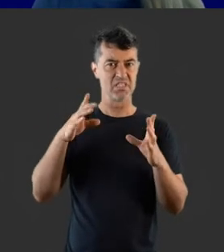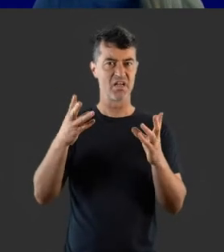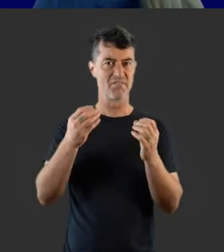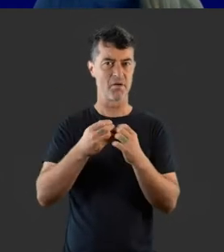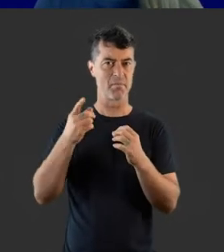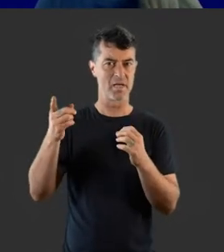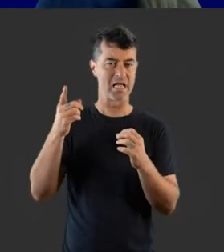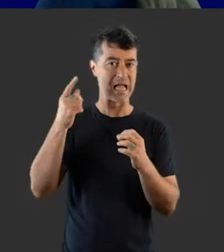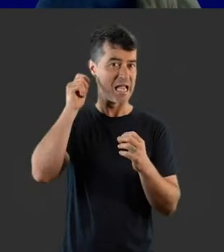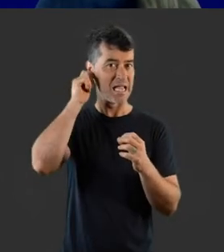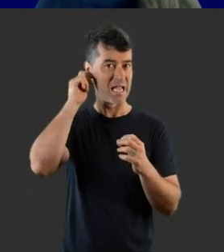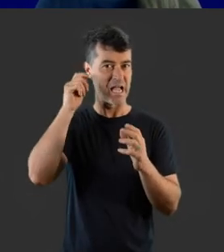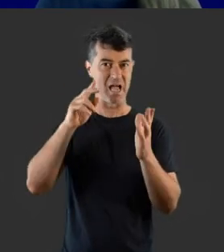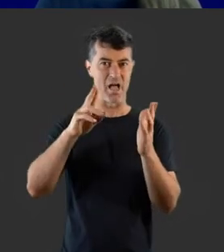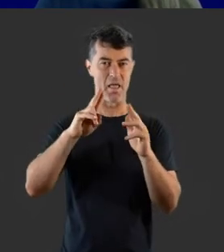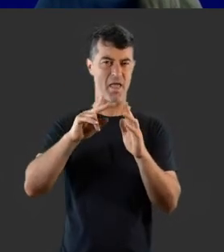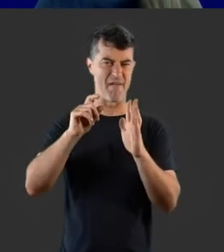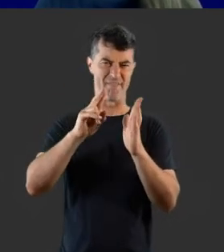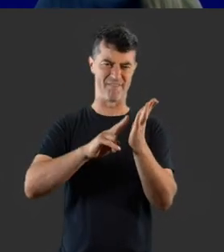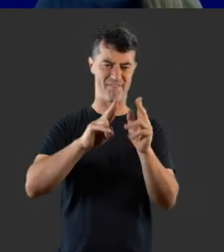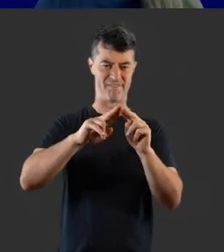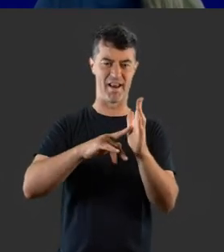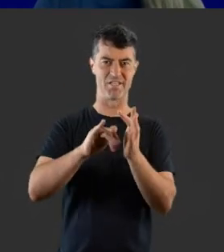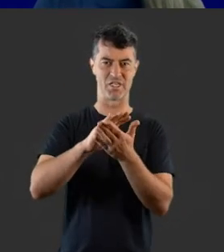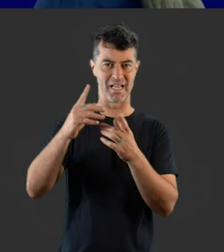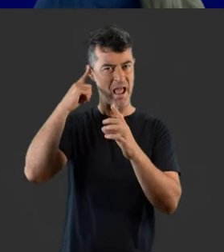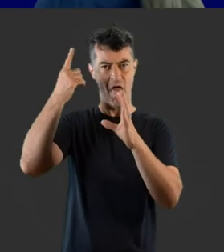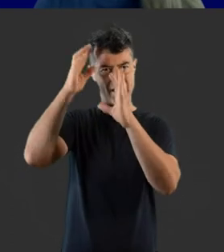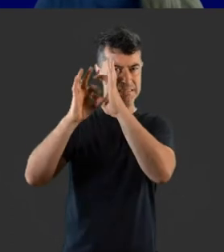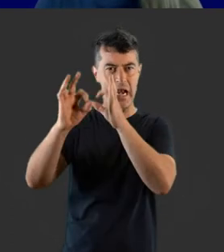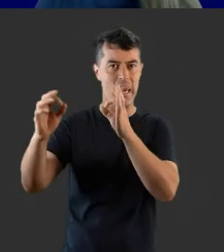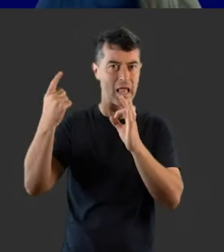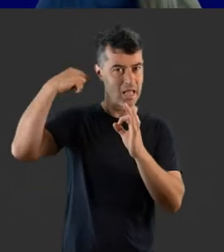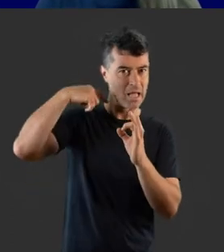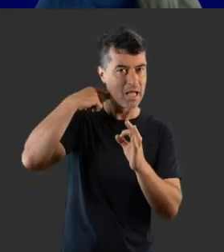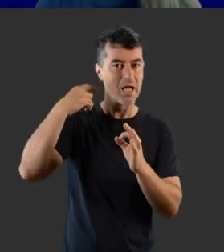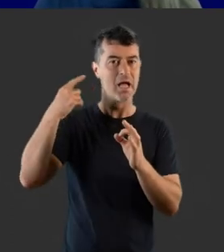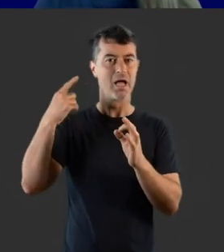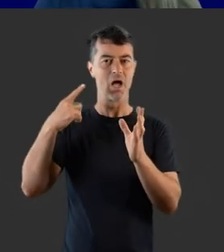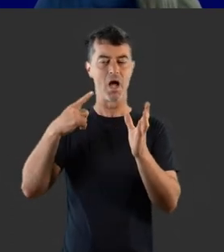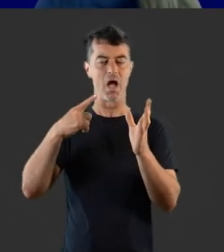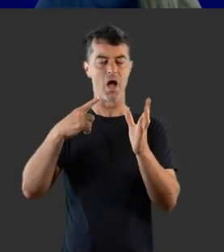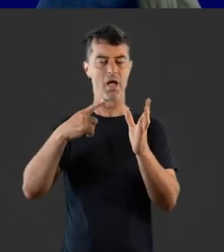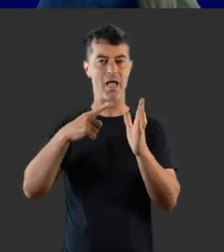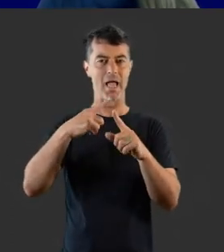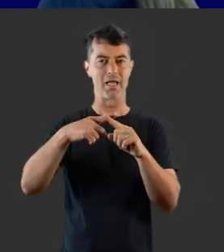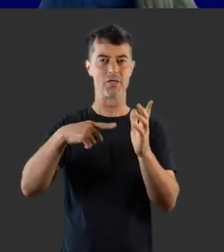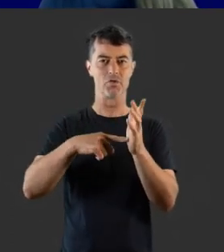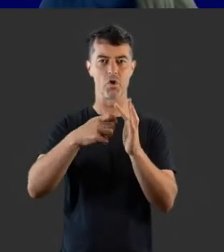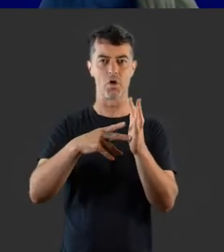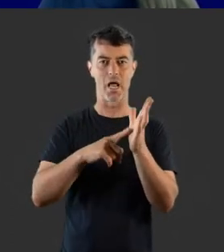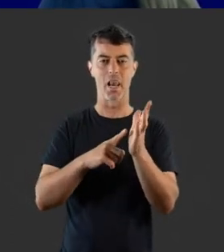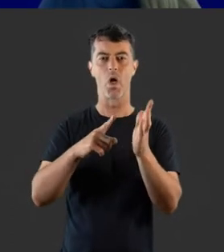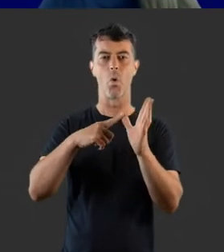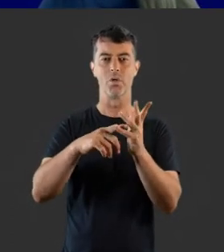starting from the visible fleshly part of the ear called the pinna. The hole or tunnel that goes inside your head is the external auditory canal.